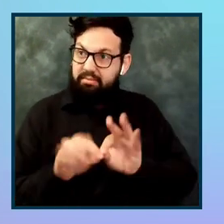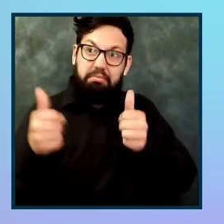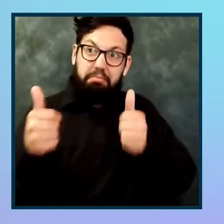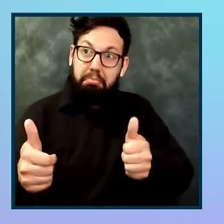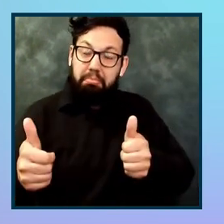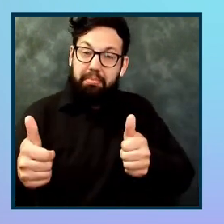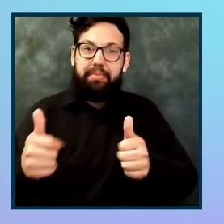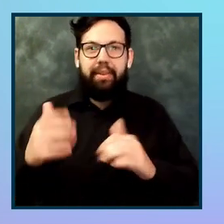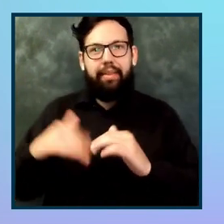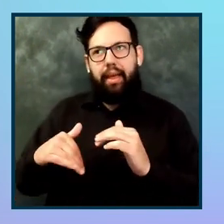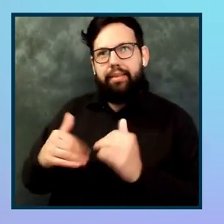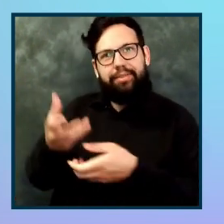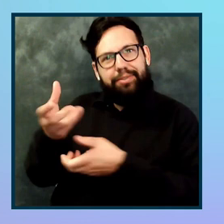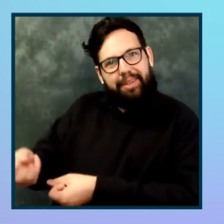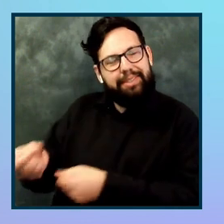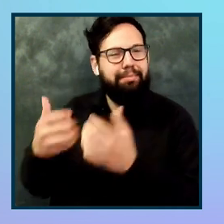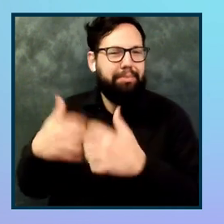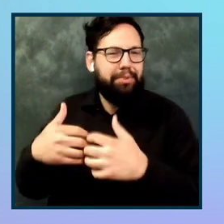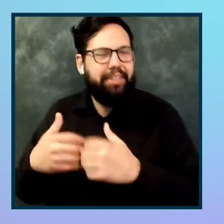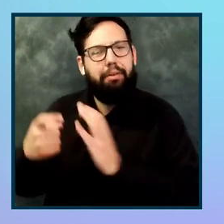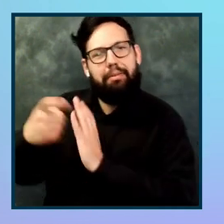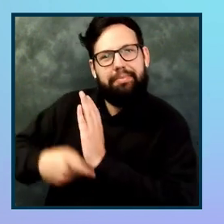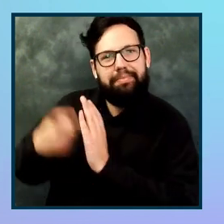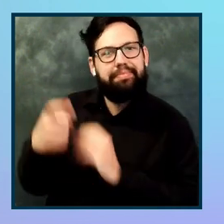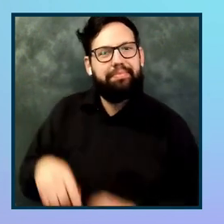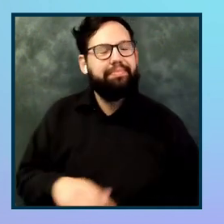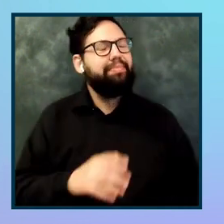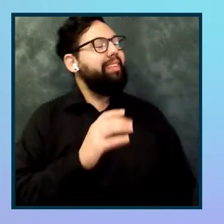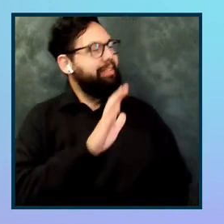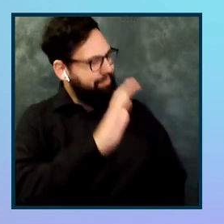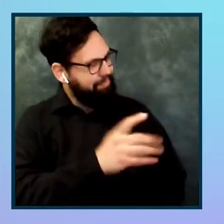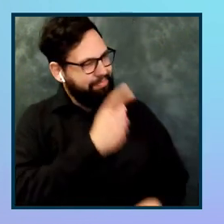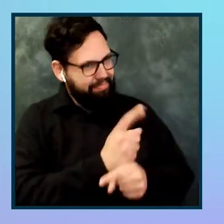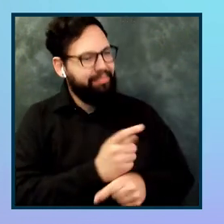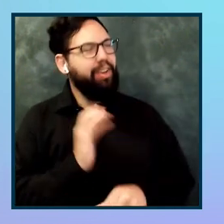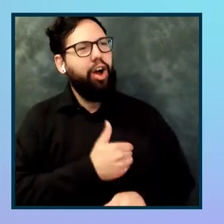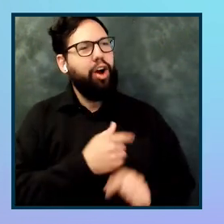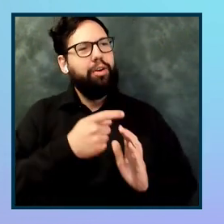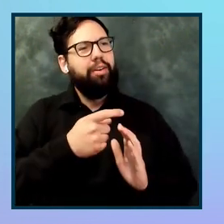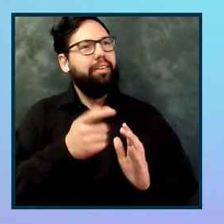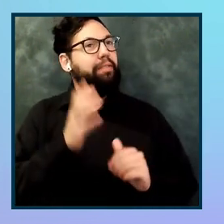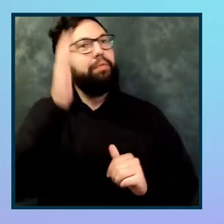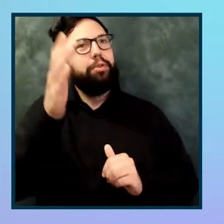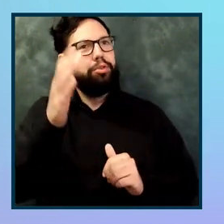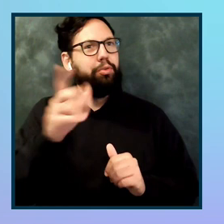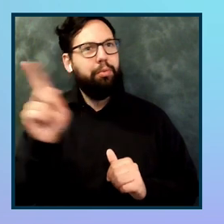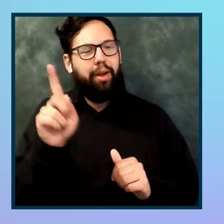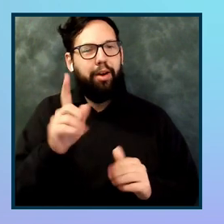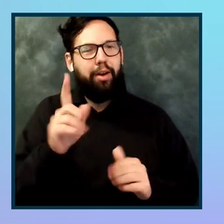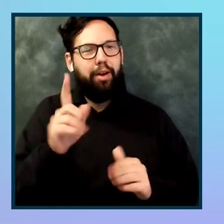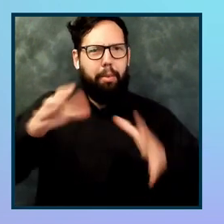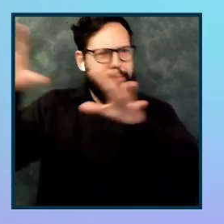Absolutely. Absolutely. Our robot overlords haven't quite covered that gap yet. So maybe one day,